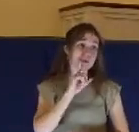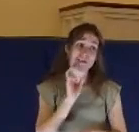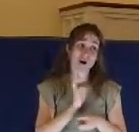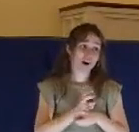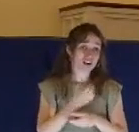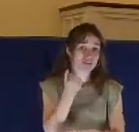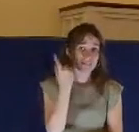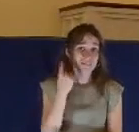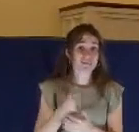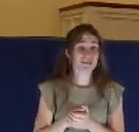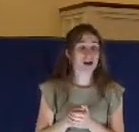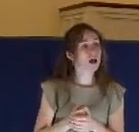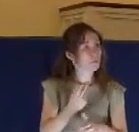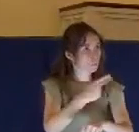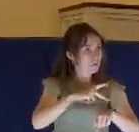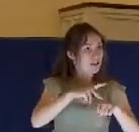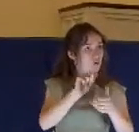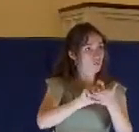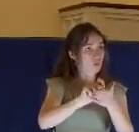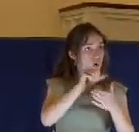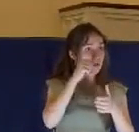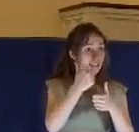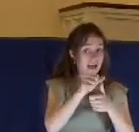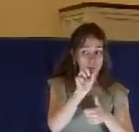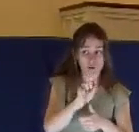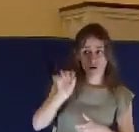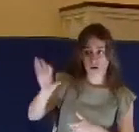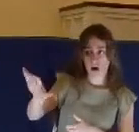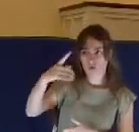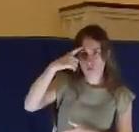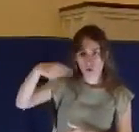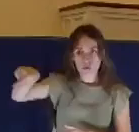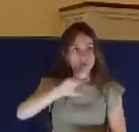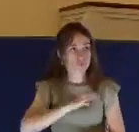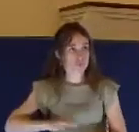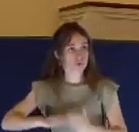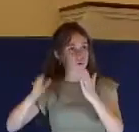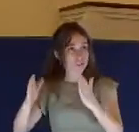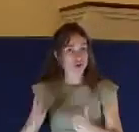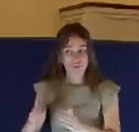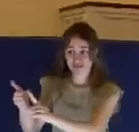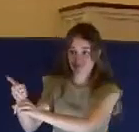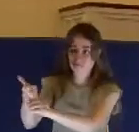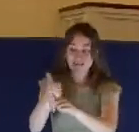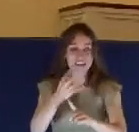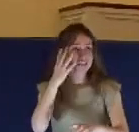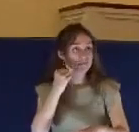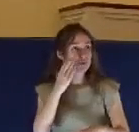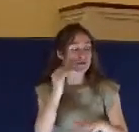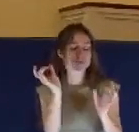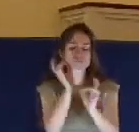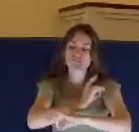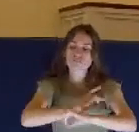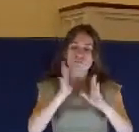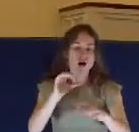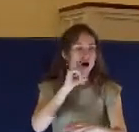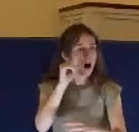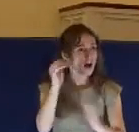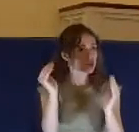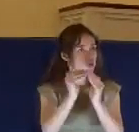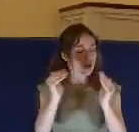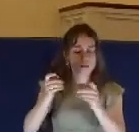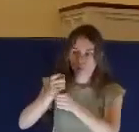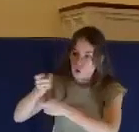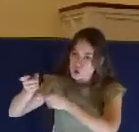And remember, when Peter wrote this, he was writing to Christians who were going through severe, unjust persecution